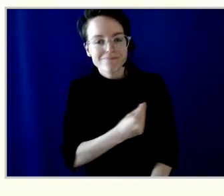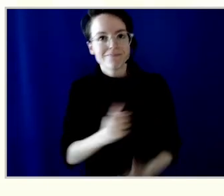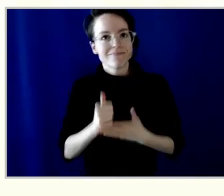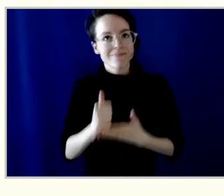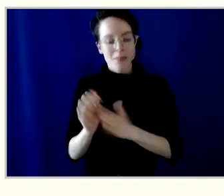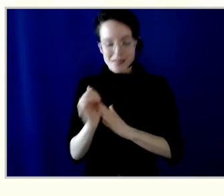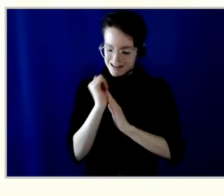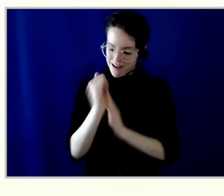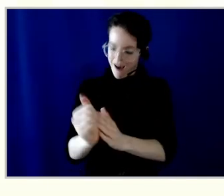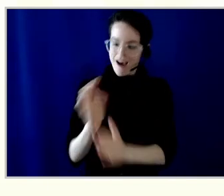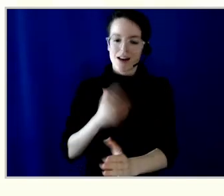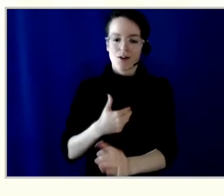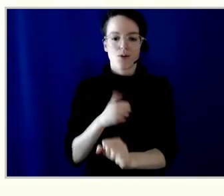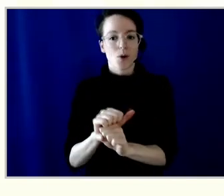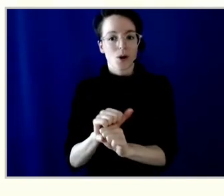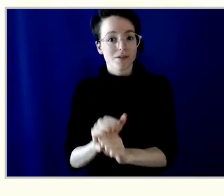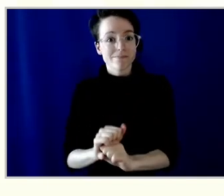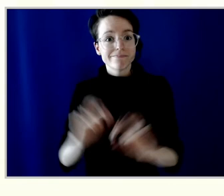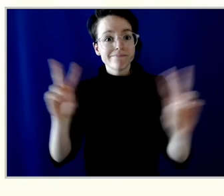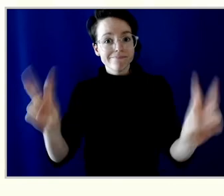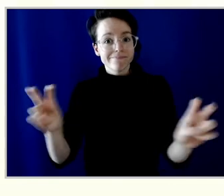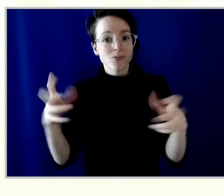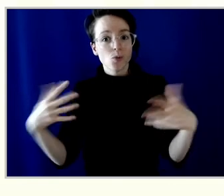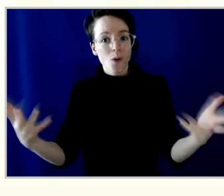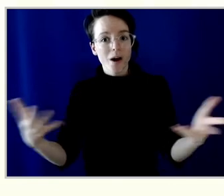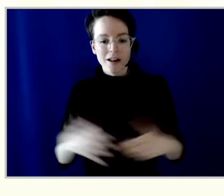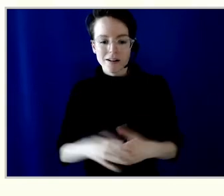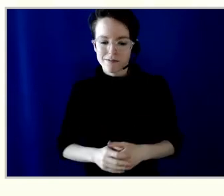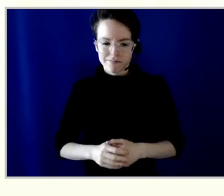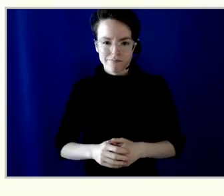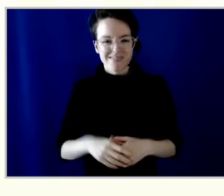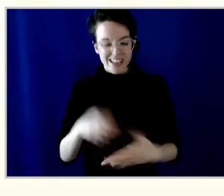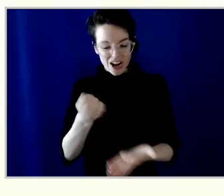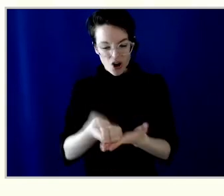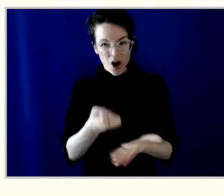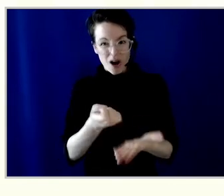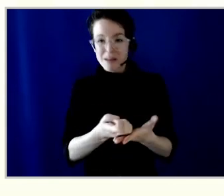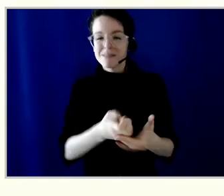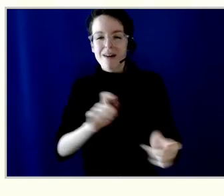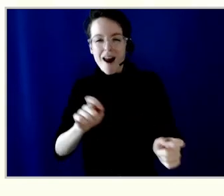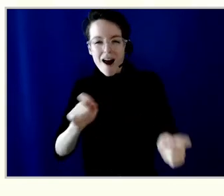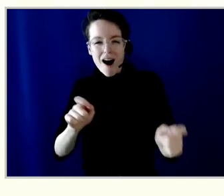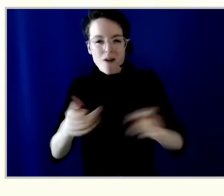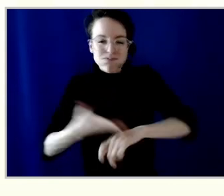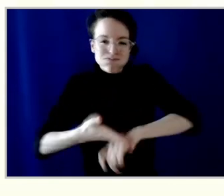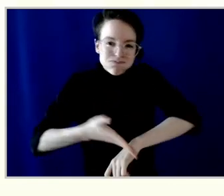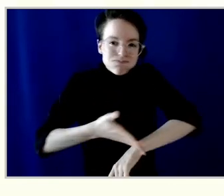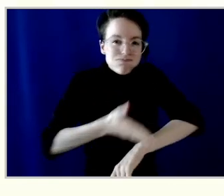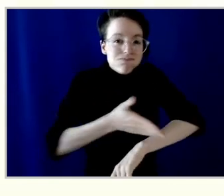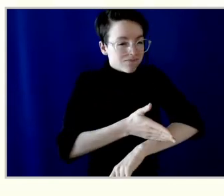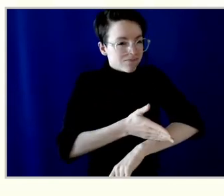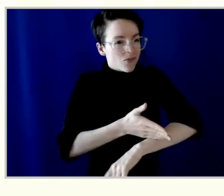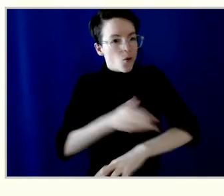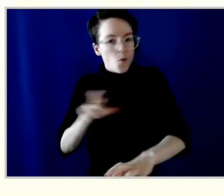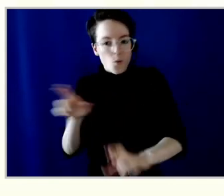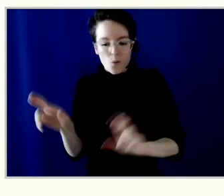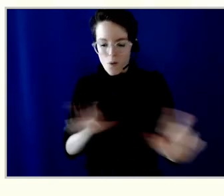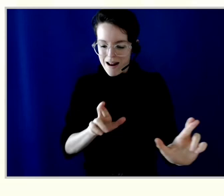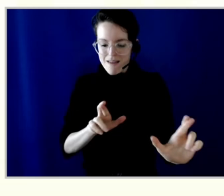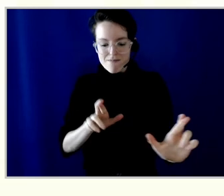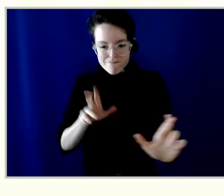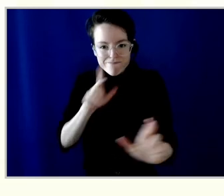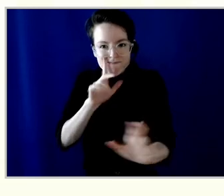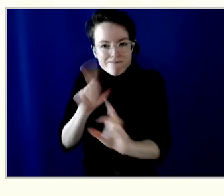Our vision is a transformed economy that protects the earth and guarantees equity